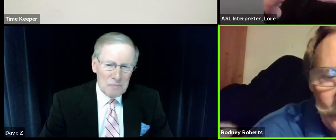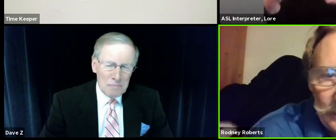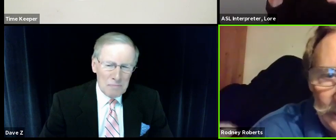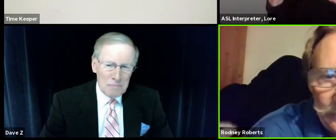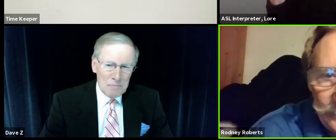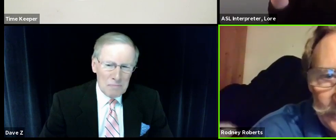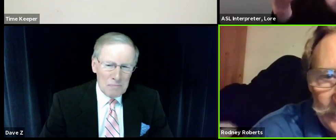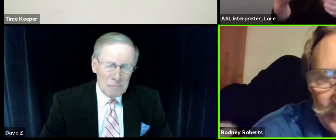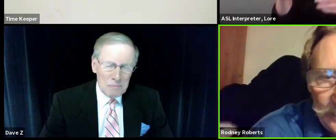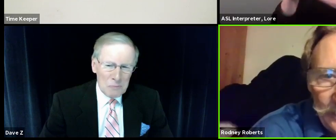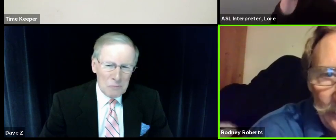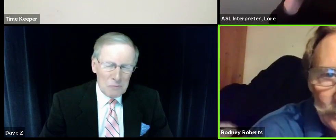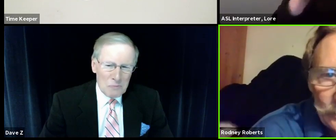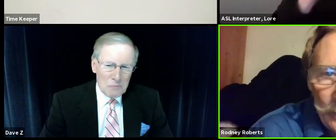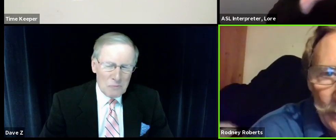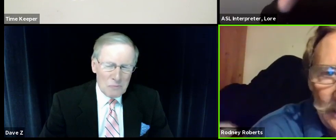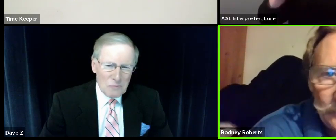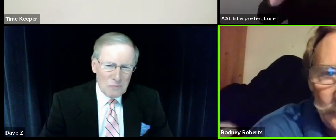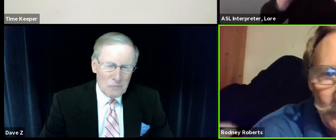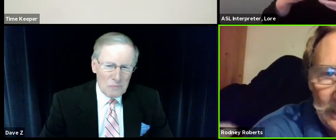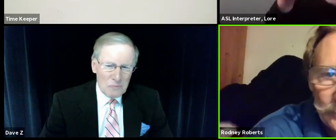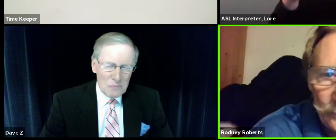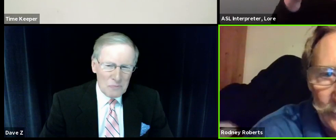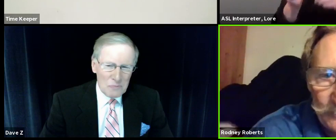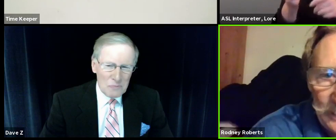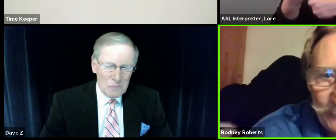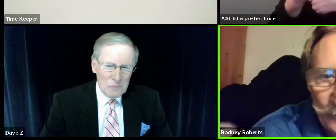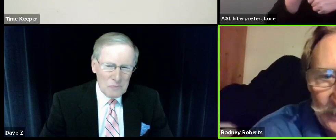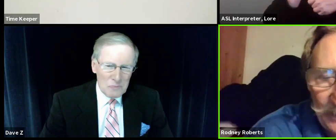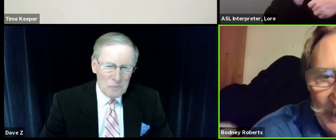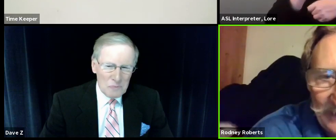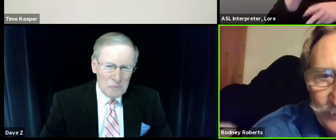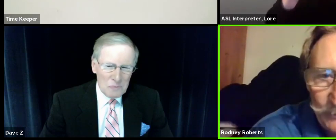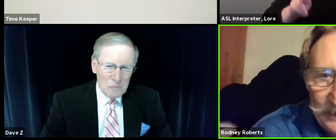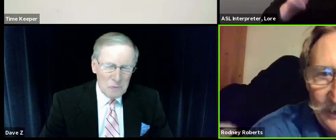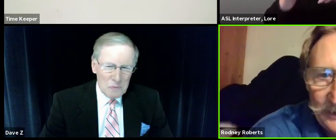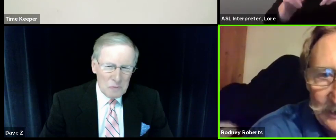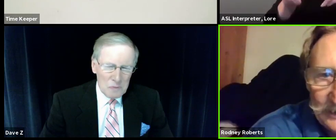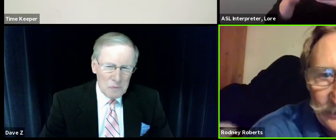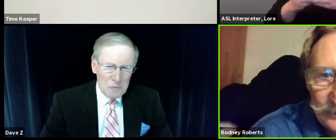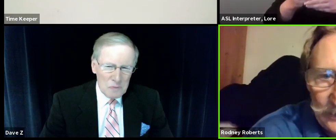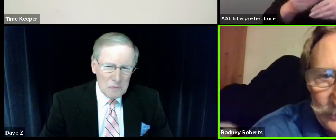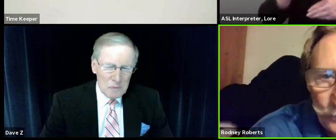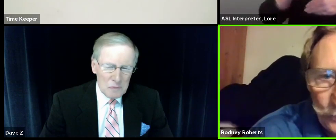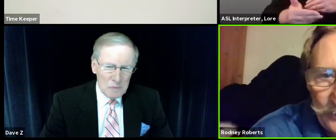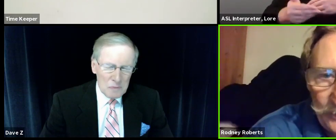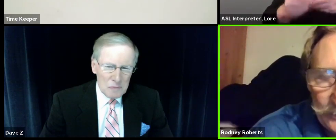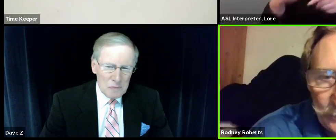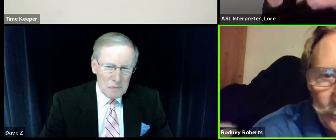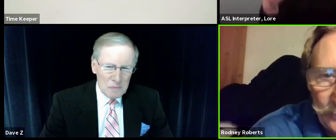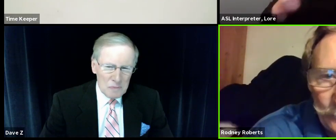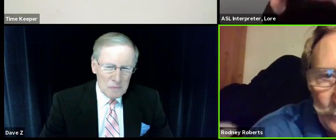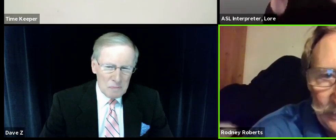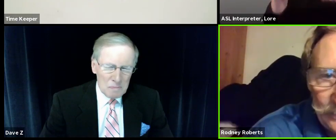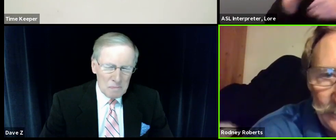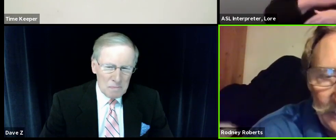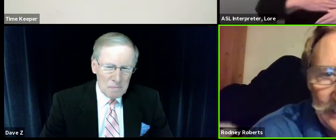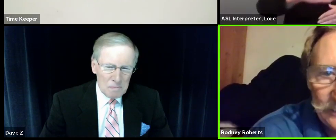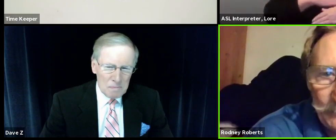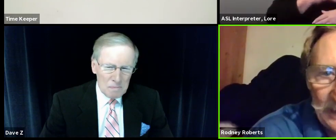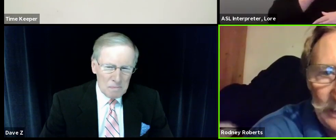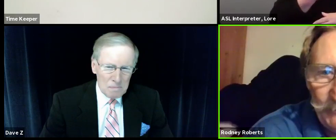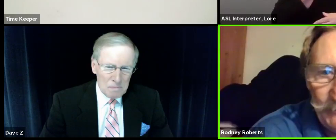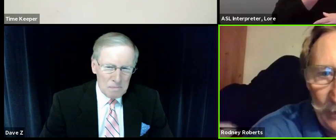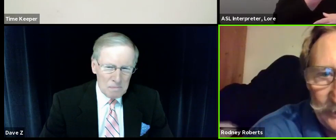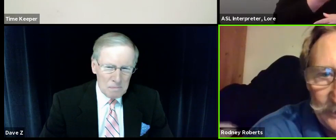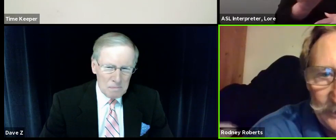63 years trying to make sure that people that come after me get to enjoy the really good things